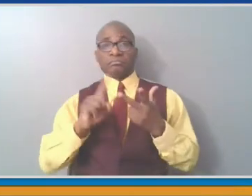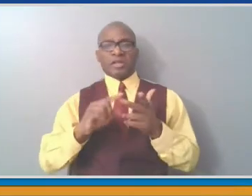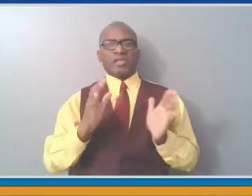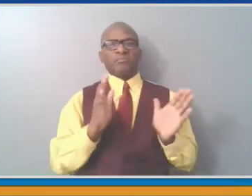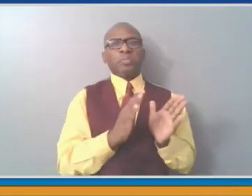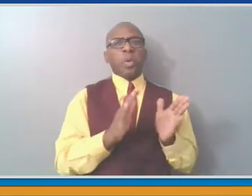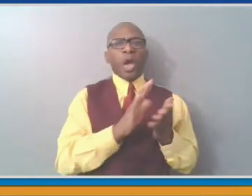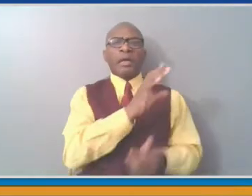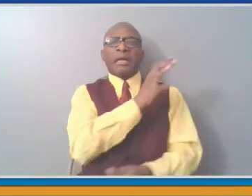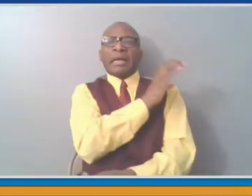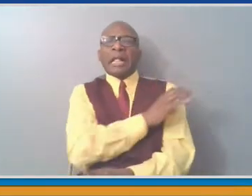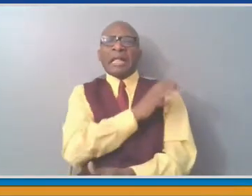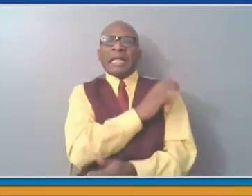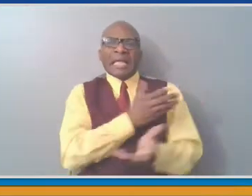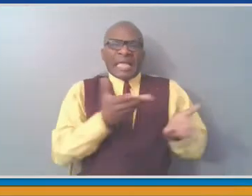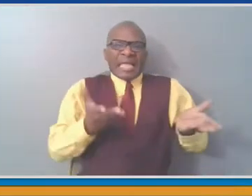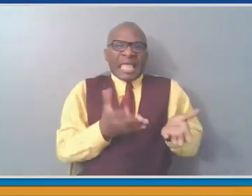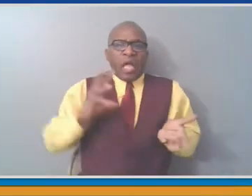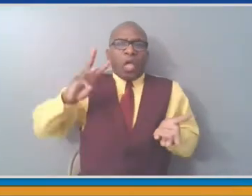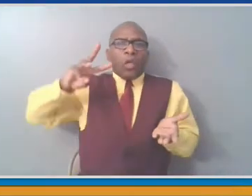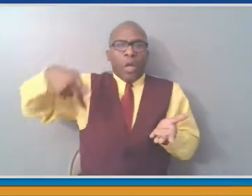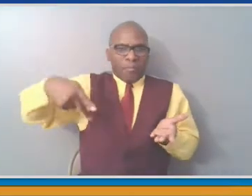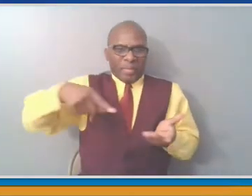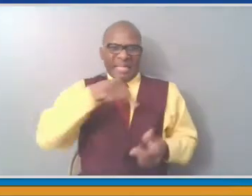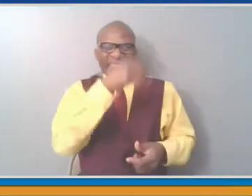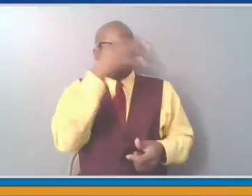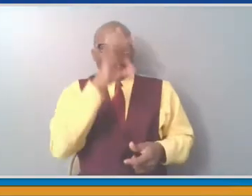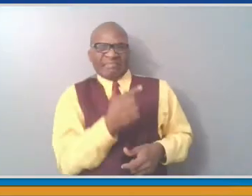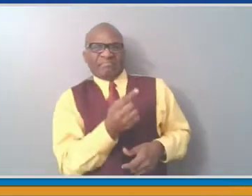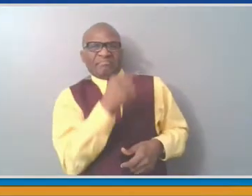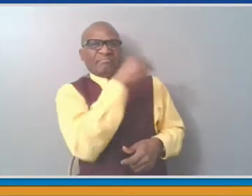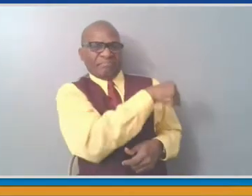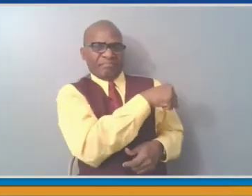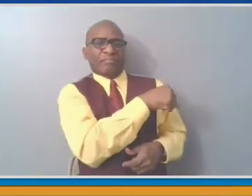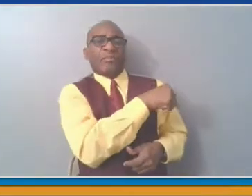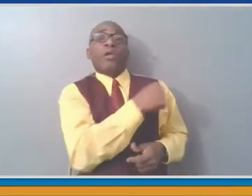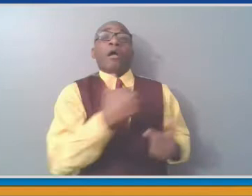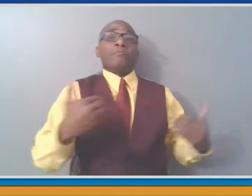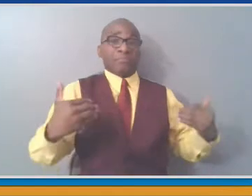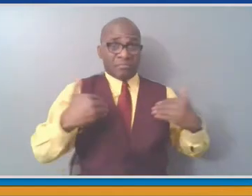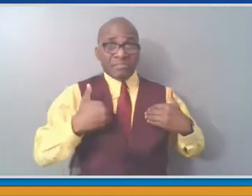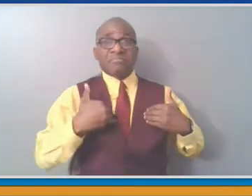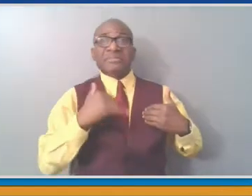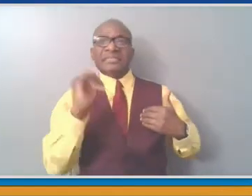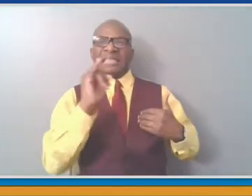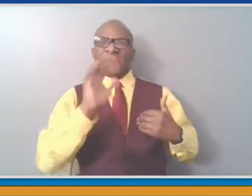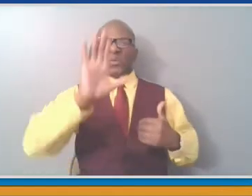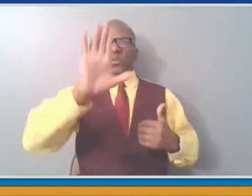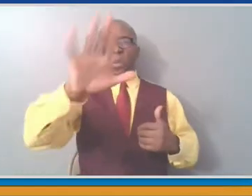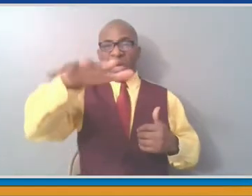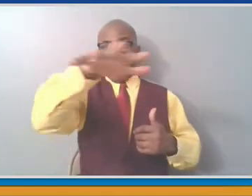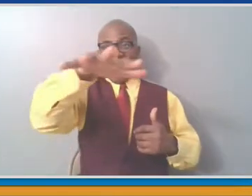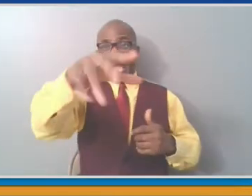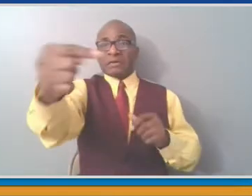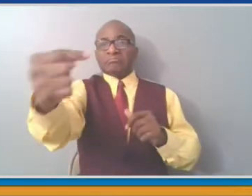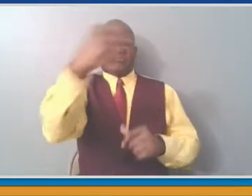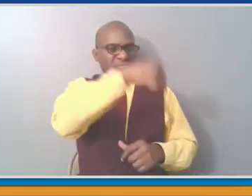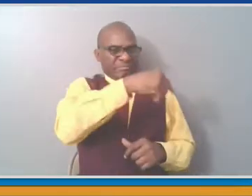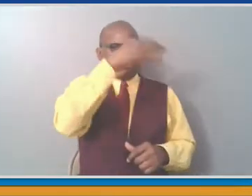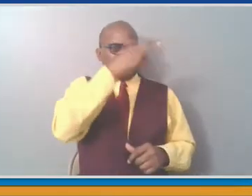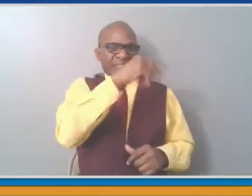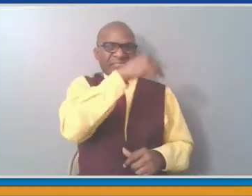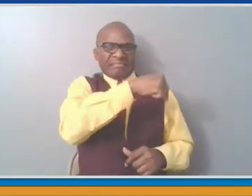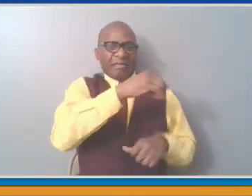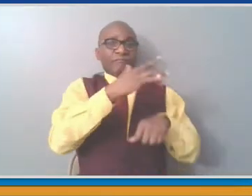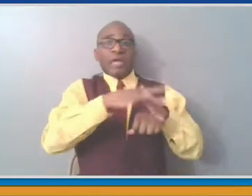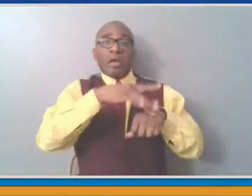.westchestergov.com website. And those appointments are available as well. As the County Executive pointed out,